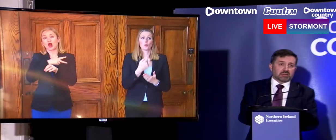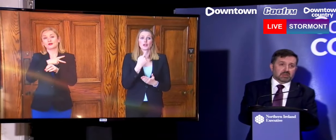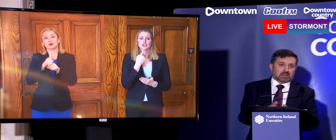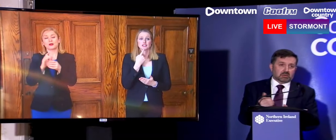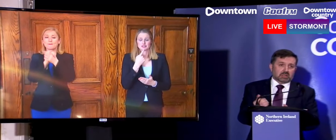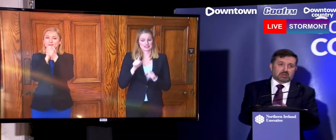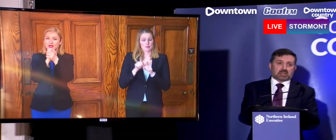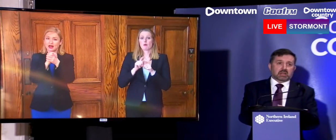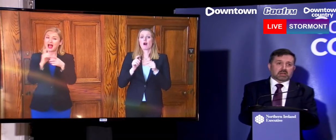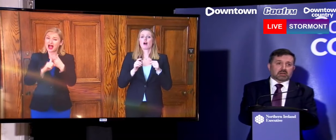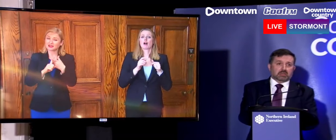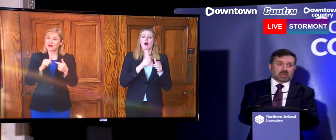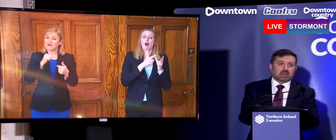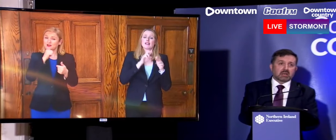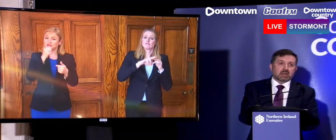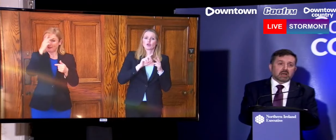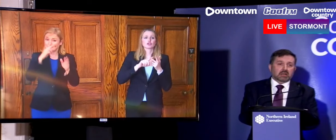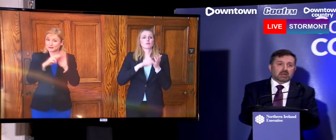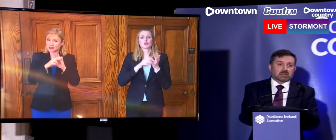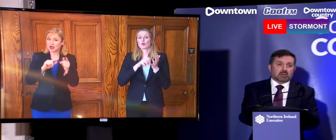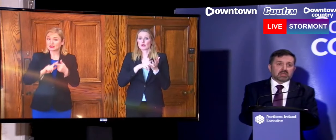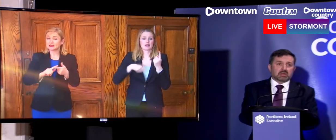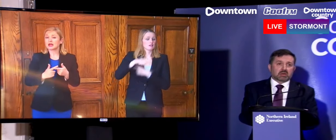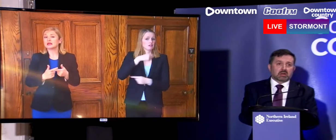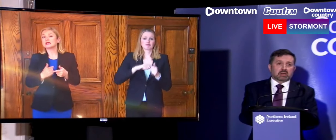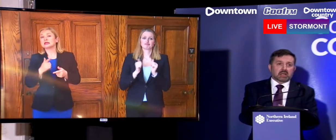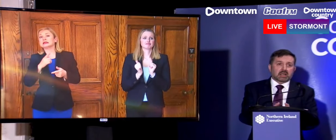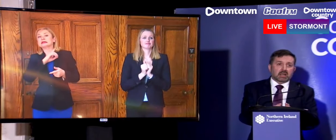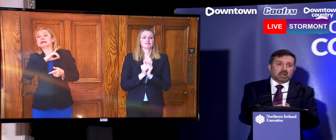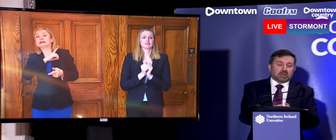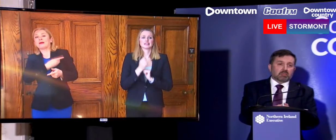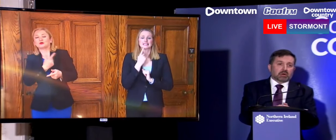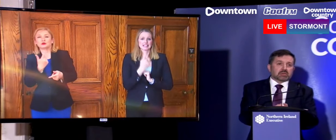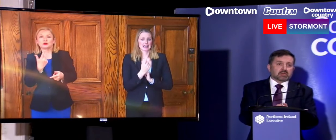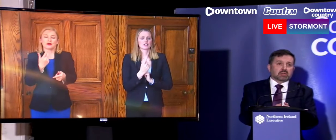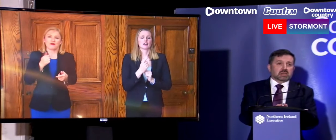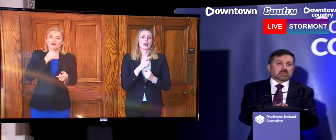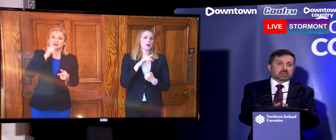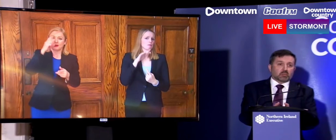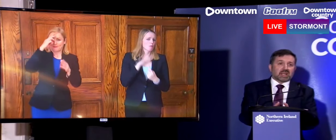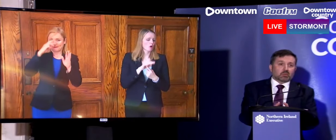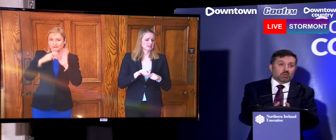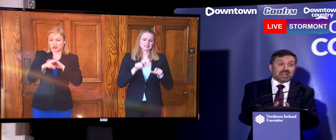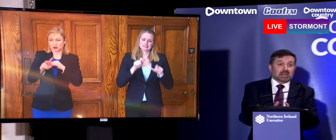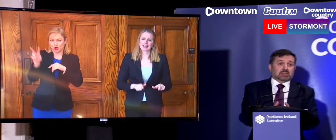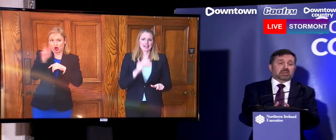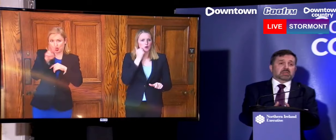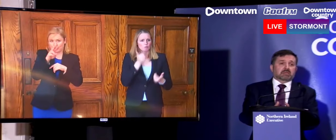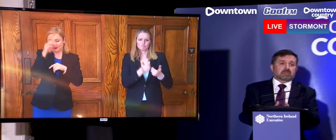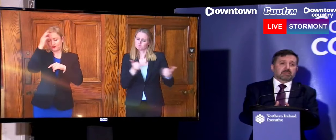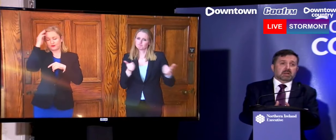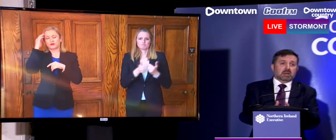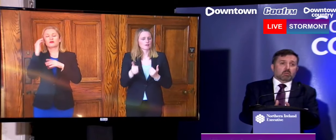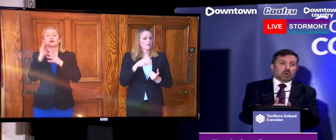Deputy First Minister when they addressed the ad hoc committee in the Assembly Chamber earlier today. The importance of social distancing, we cannot